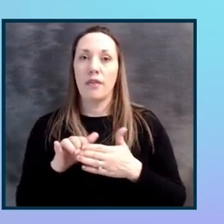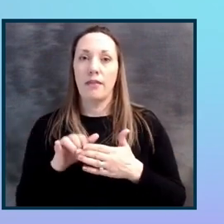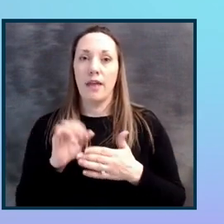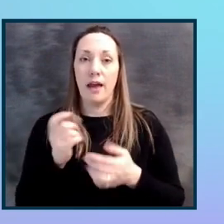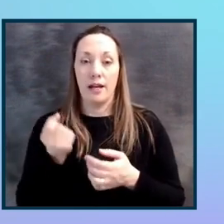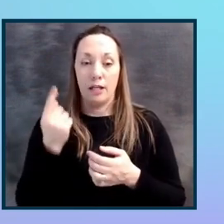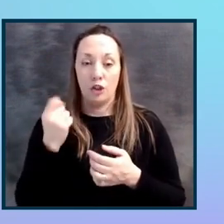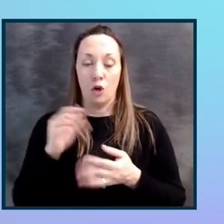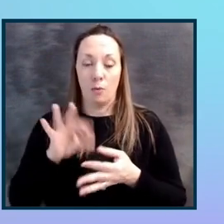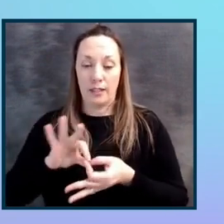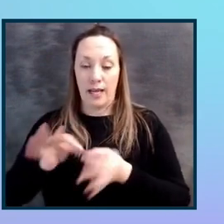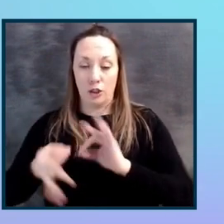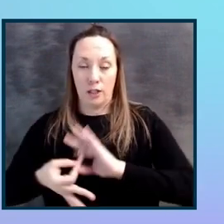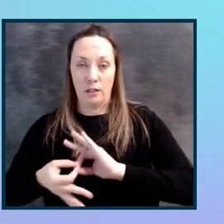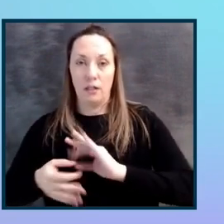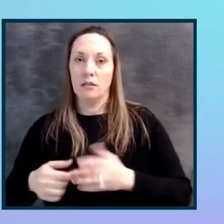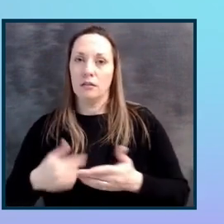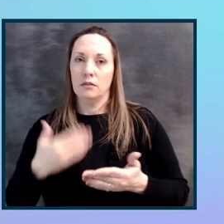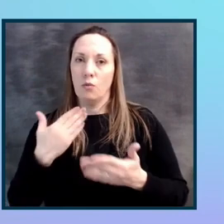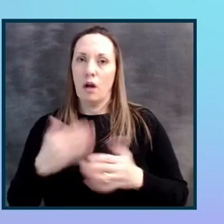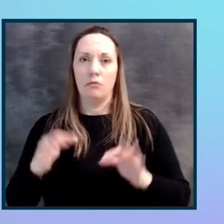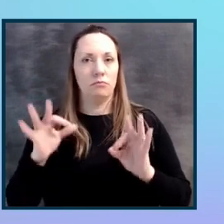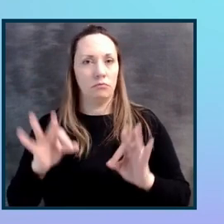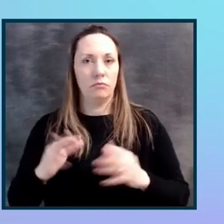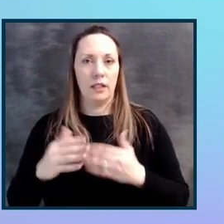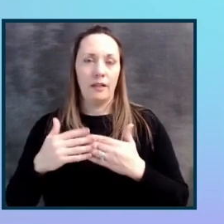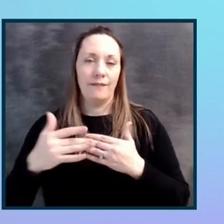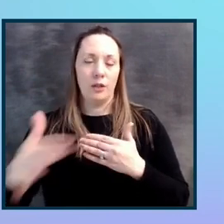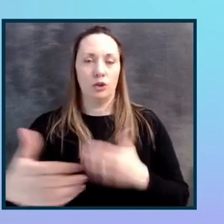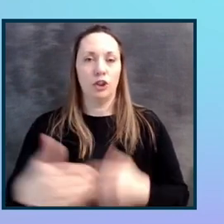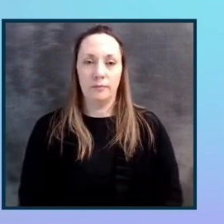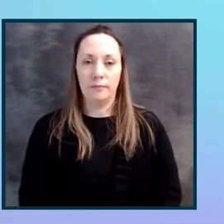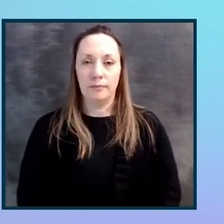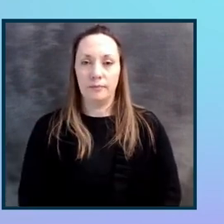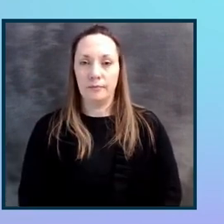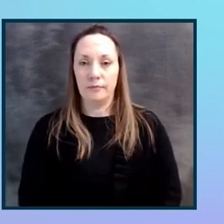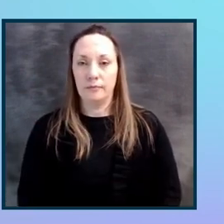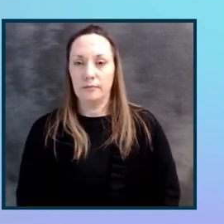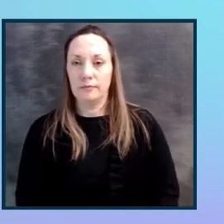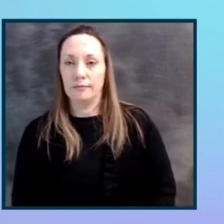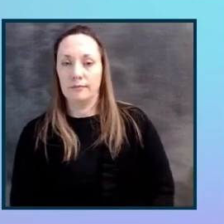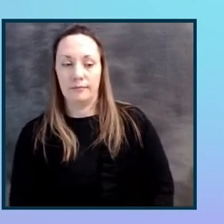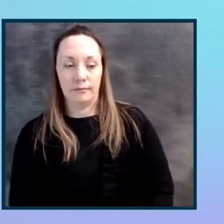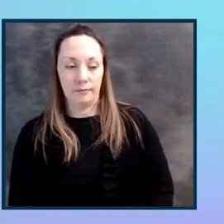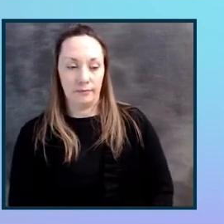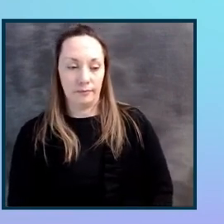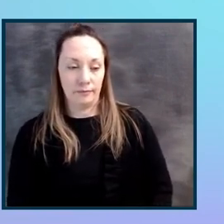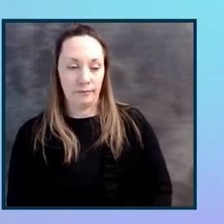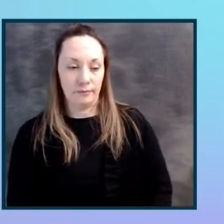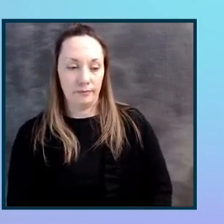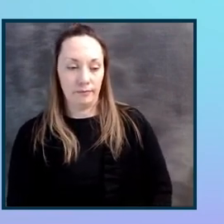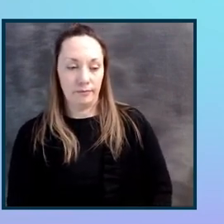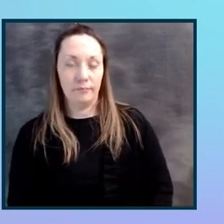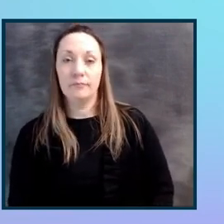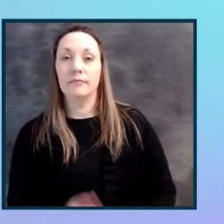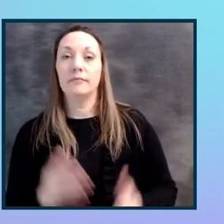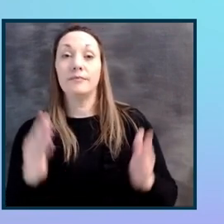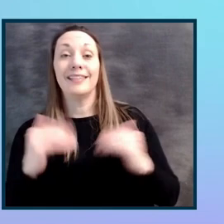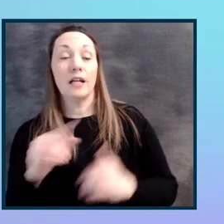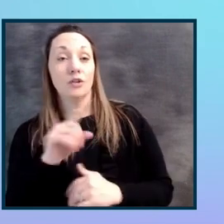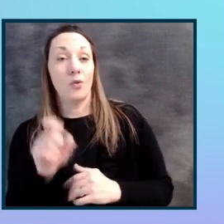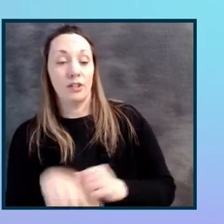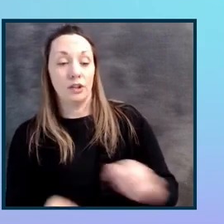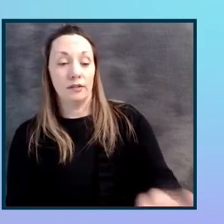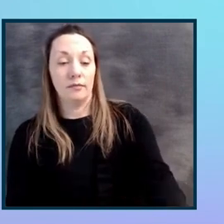is going well through the pipeline as well. All right. Thank you. All right. Next question is,